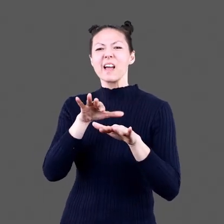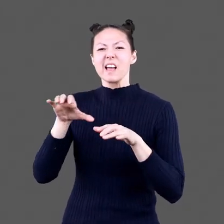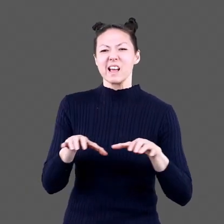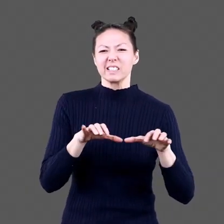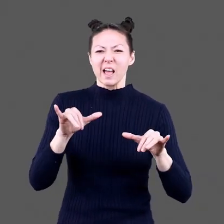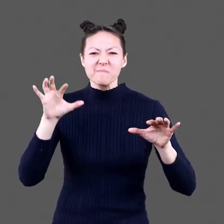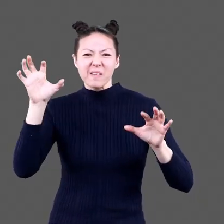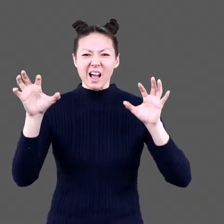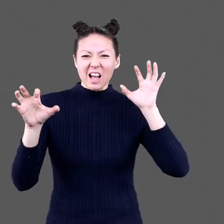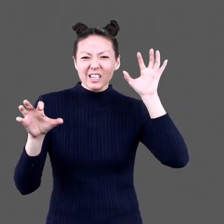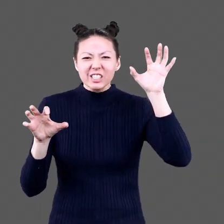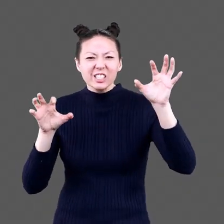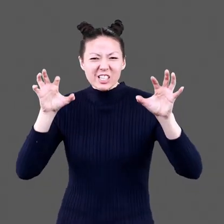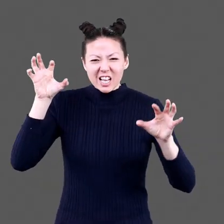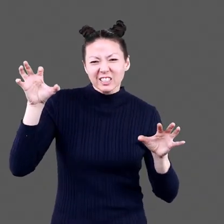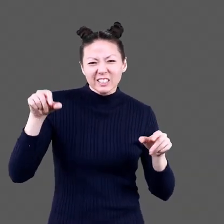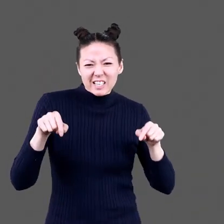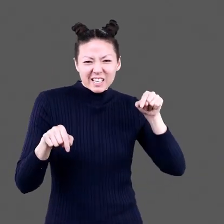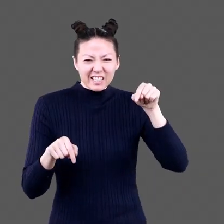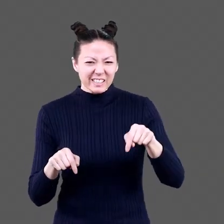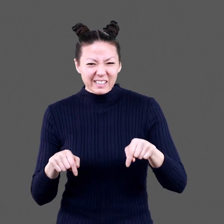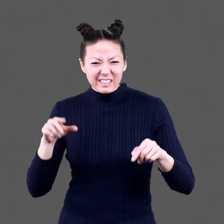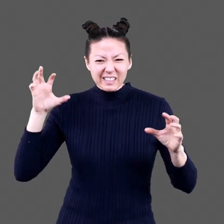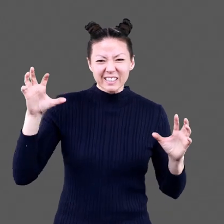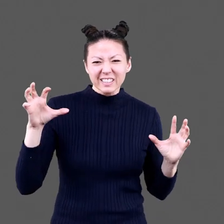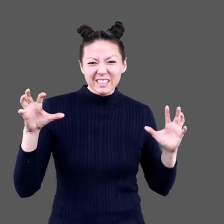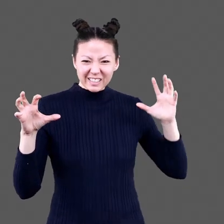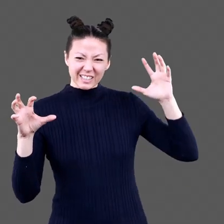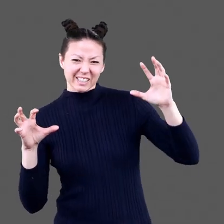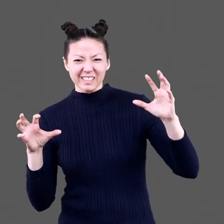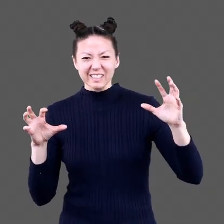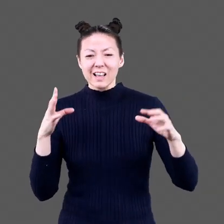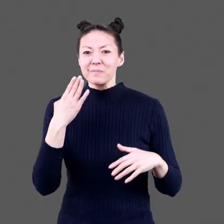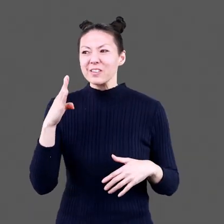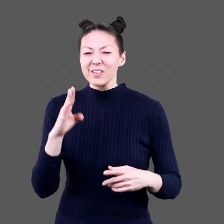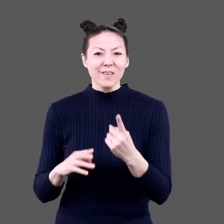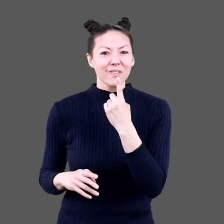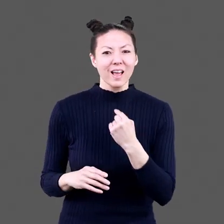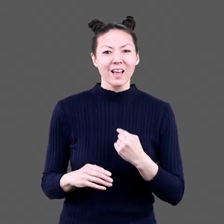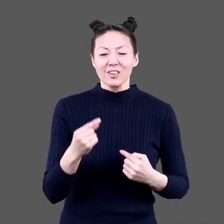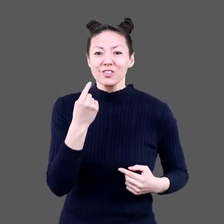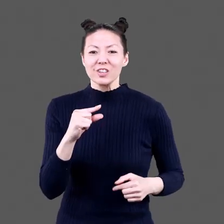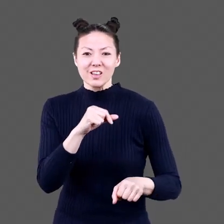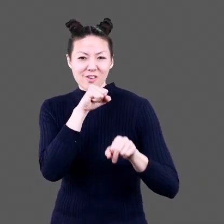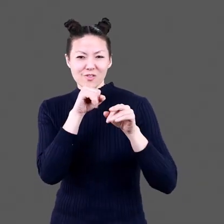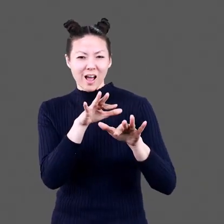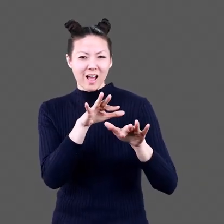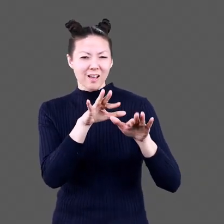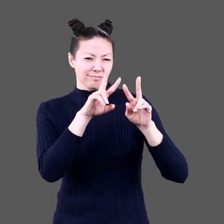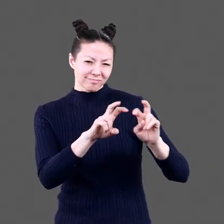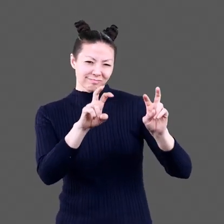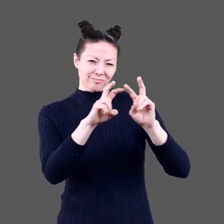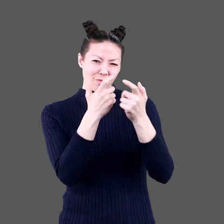A purple dragon acts out a monster walking stiffly with its arms out in front of it A blue, a